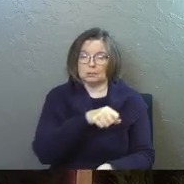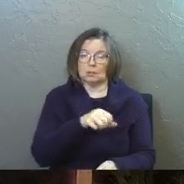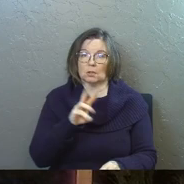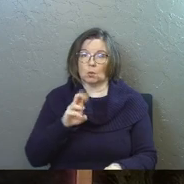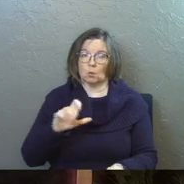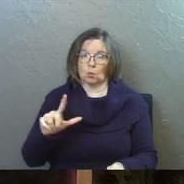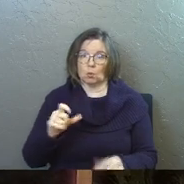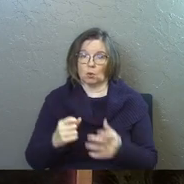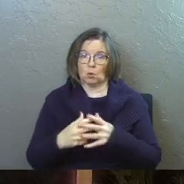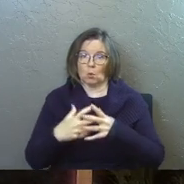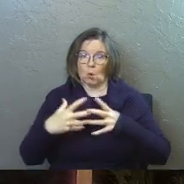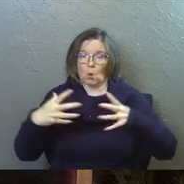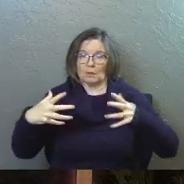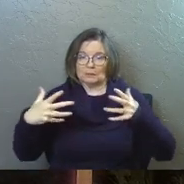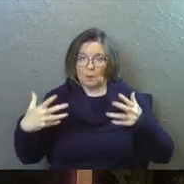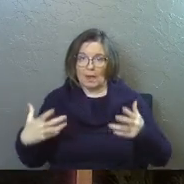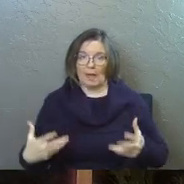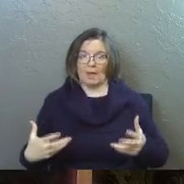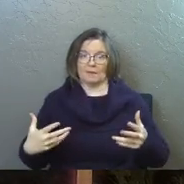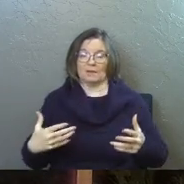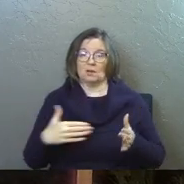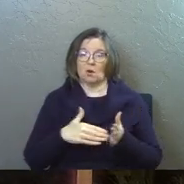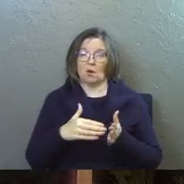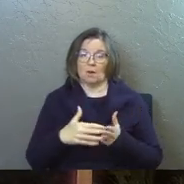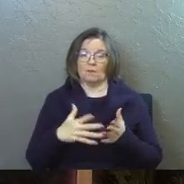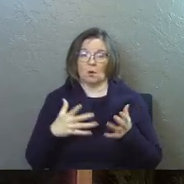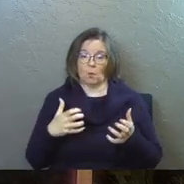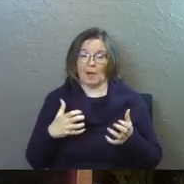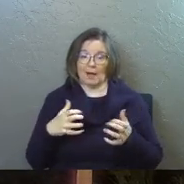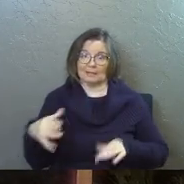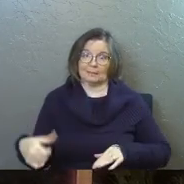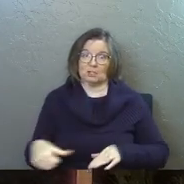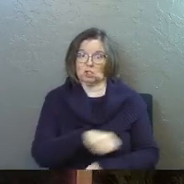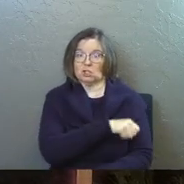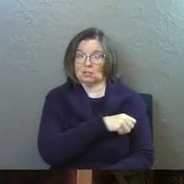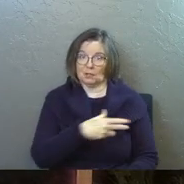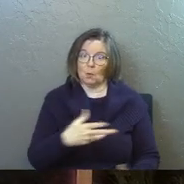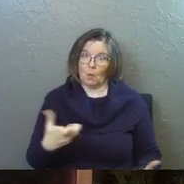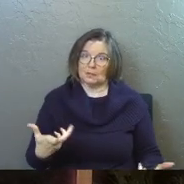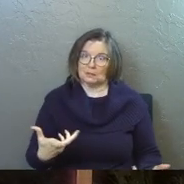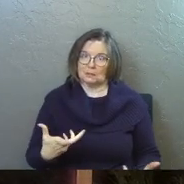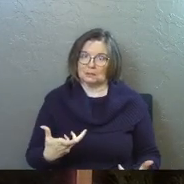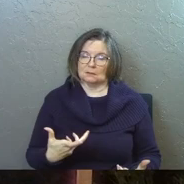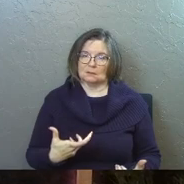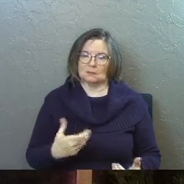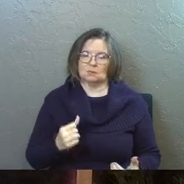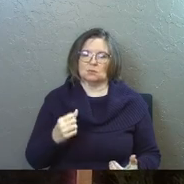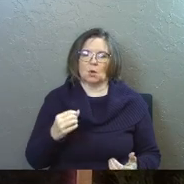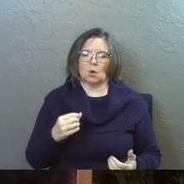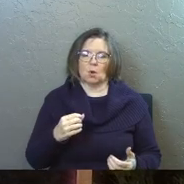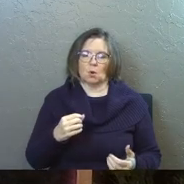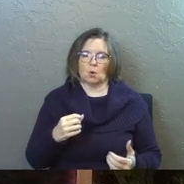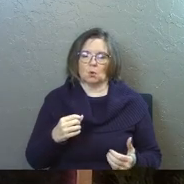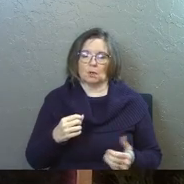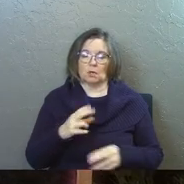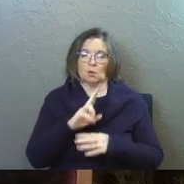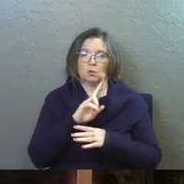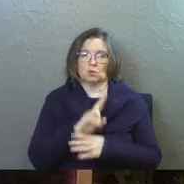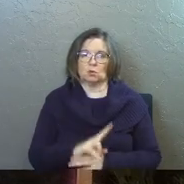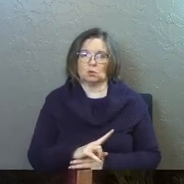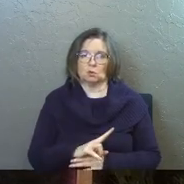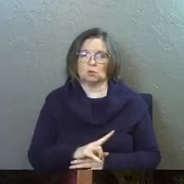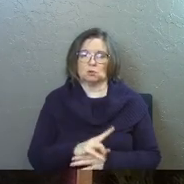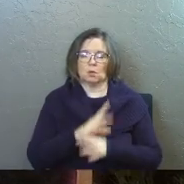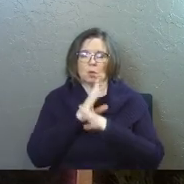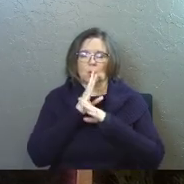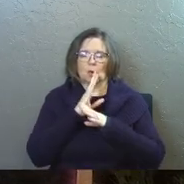wool that it grows is so heavy. It often wants to be sheared. And so it grows so used to